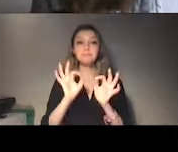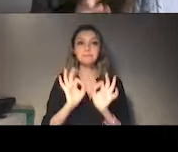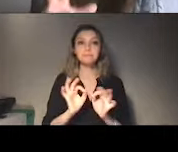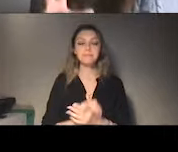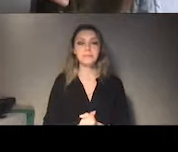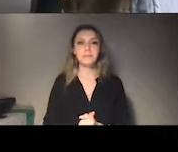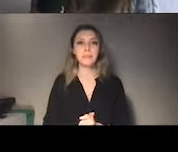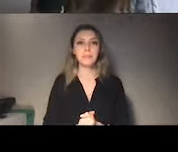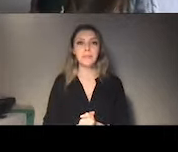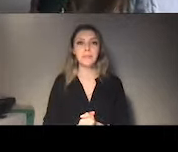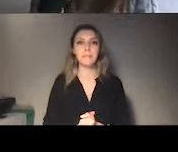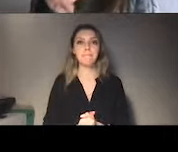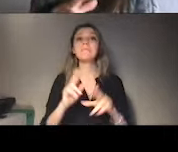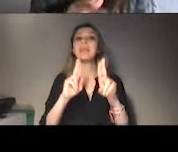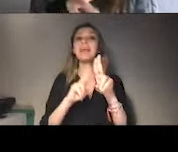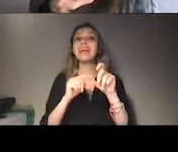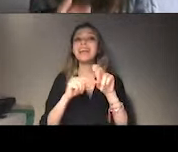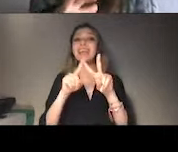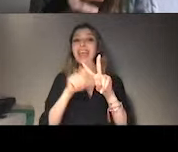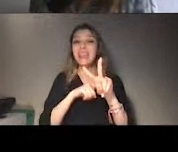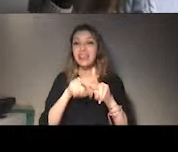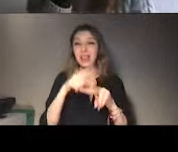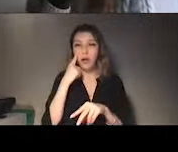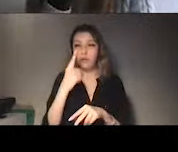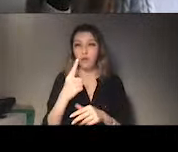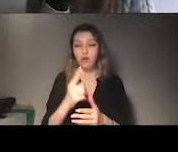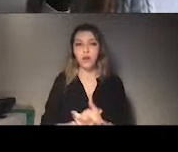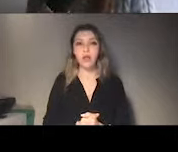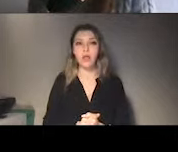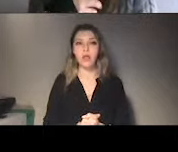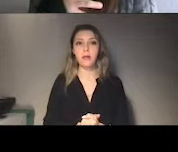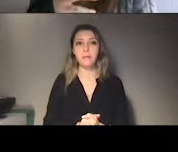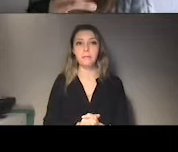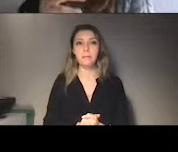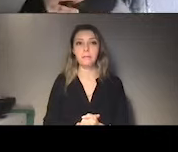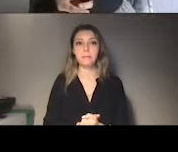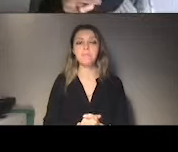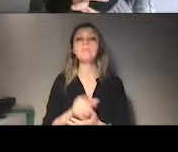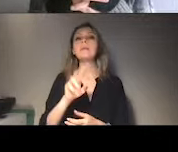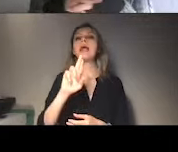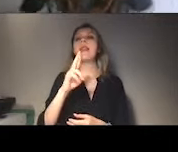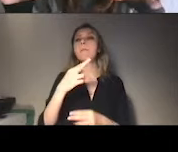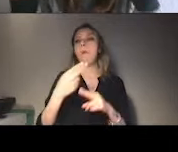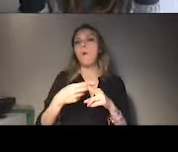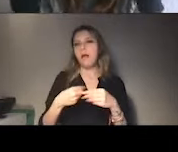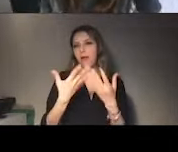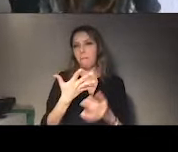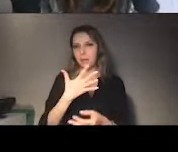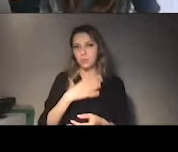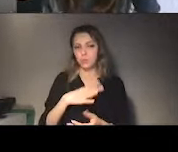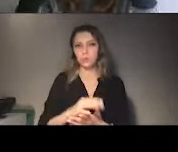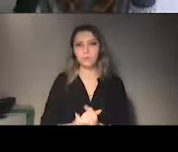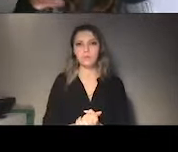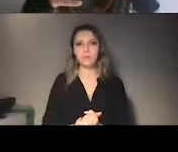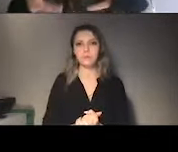Kenya instead has included in the introduction of the midterm report is at the really beginning of the